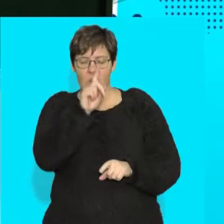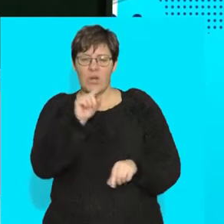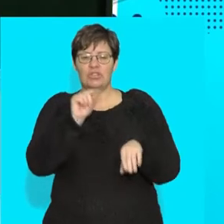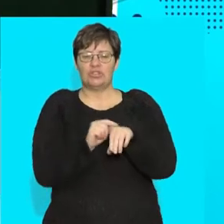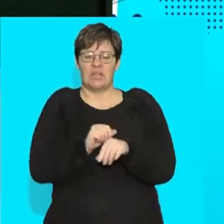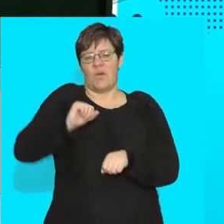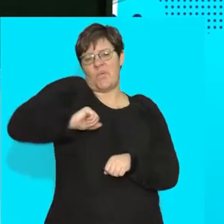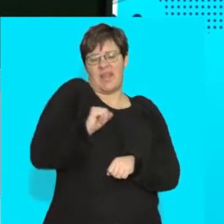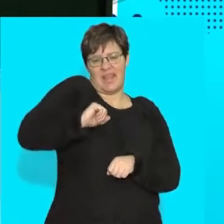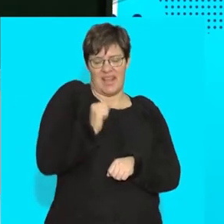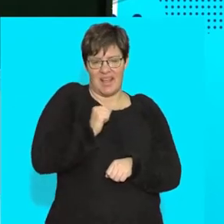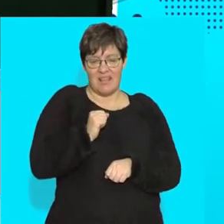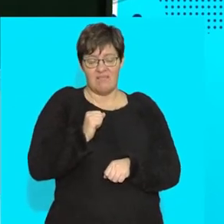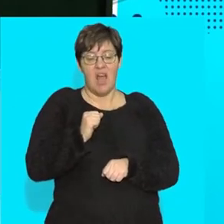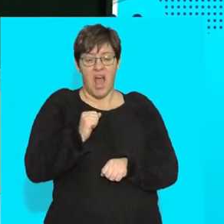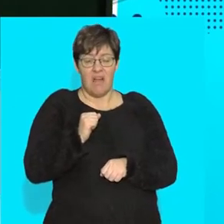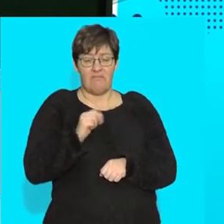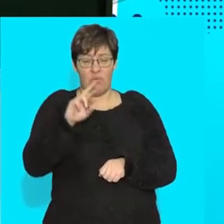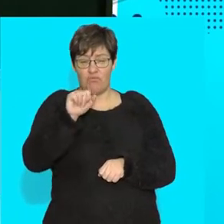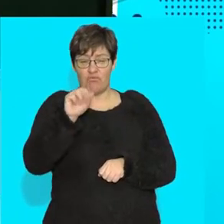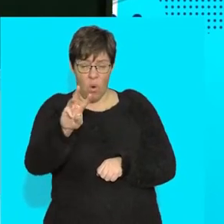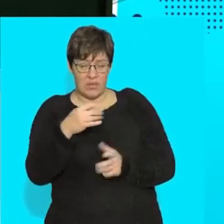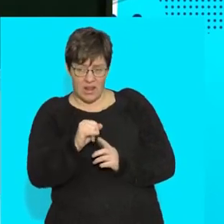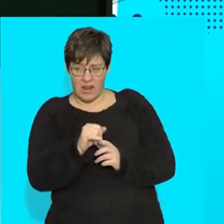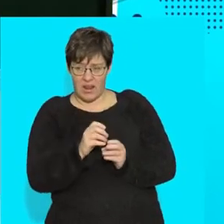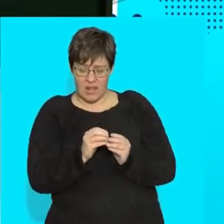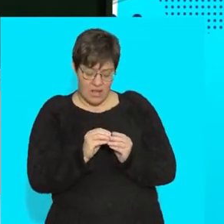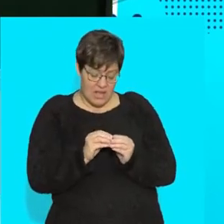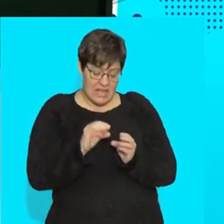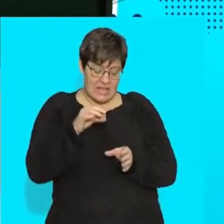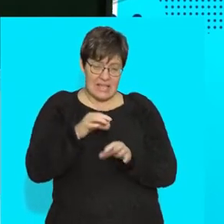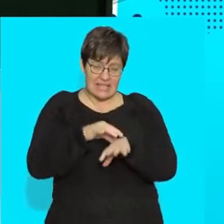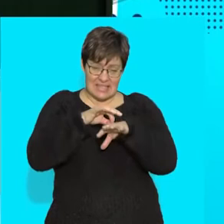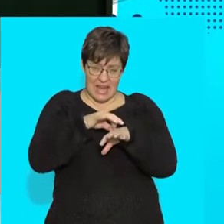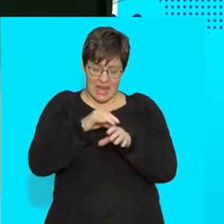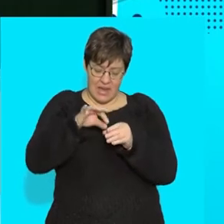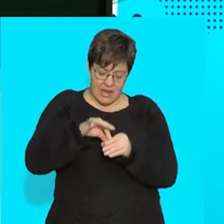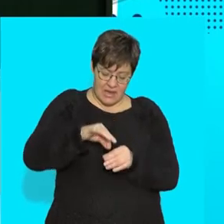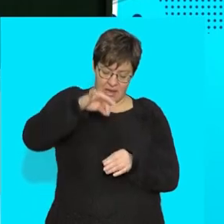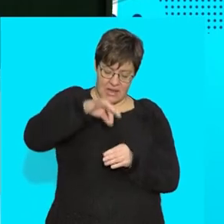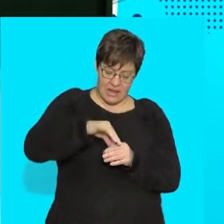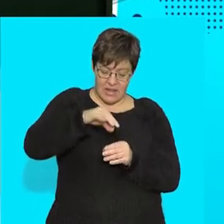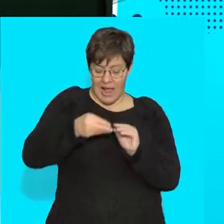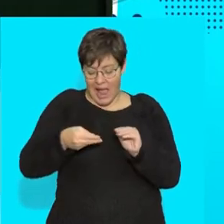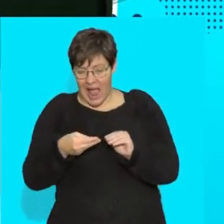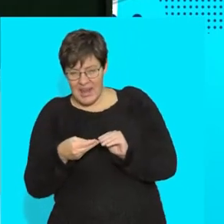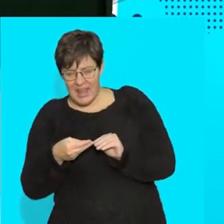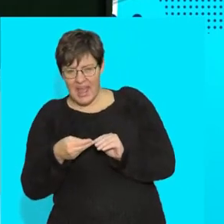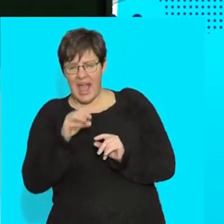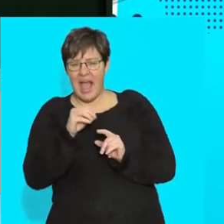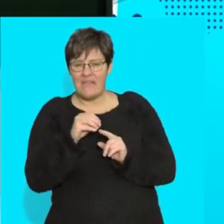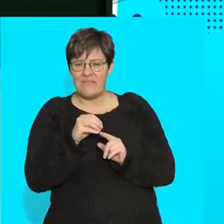when it's raw as well, if you pick it up, go take the skin. And if you pick it up, underneath is like a